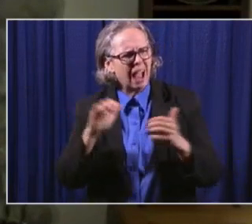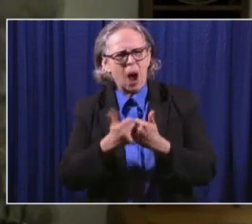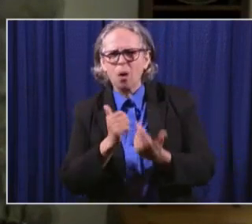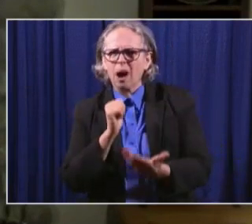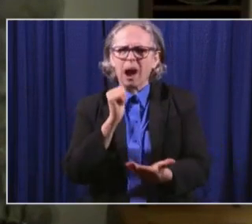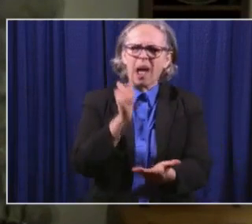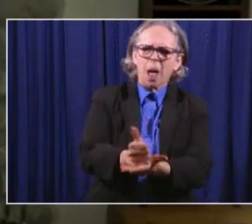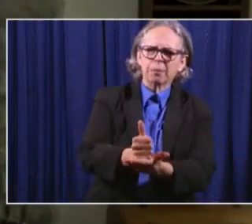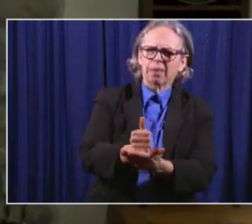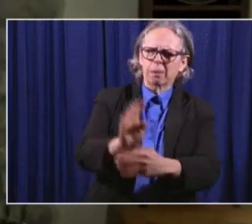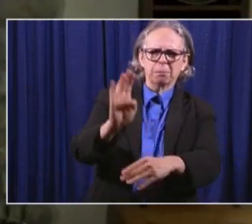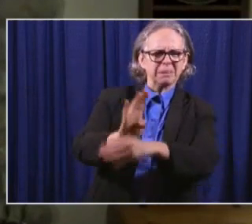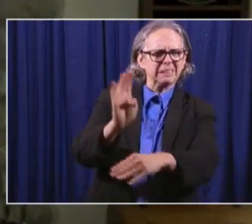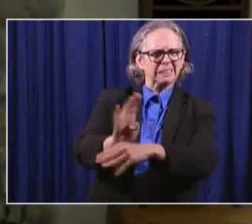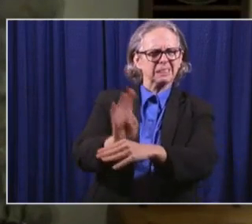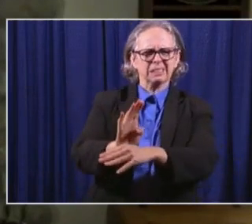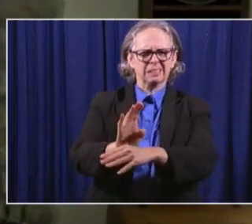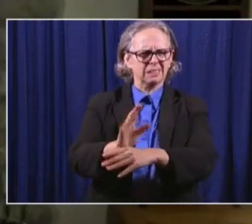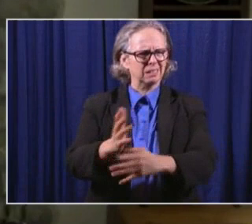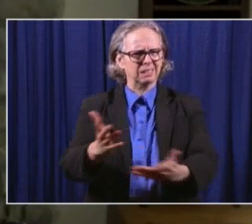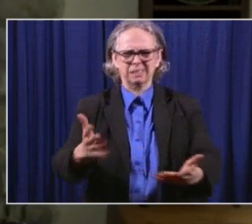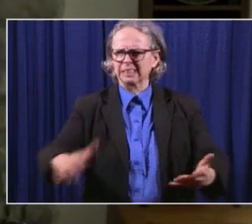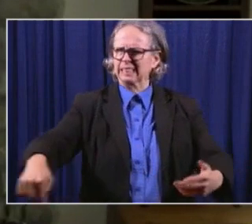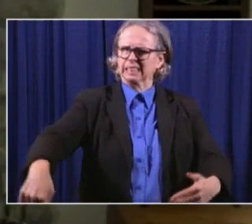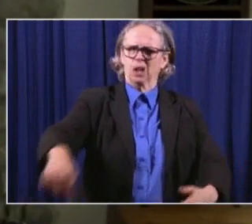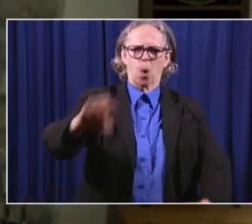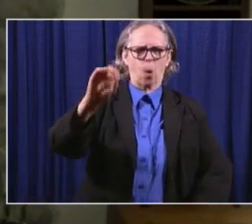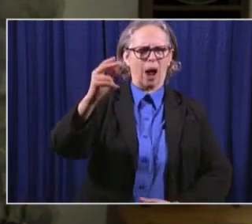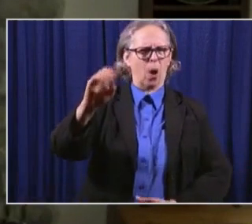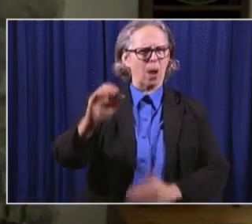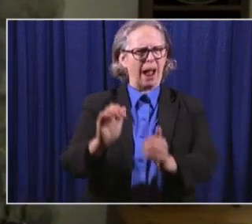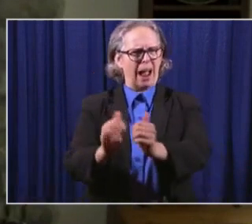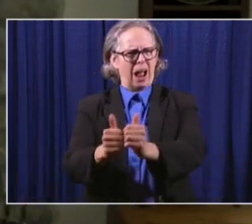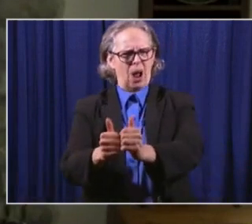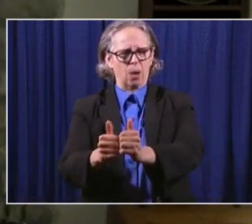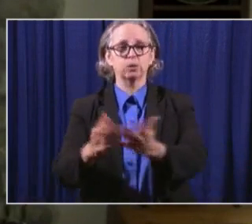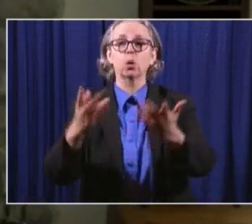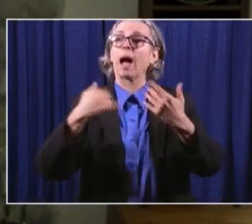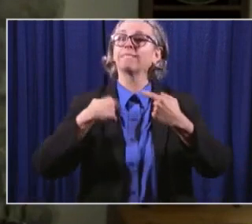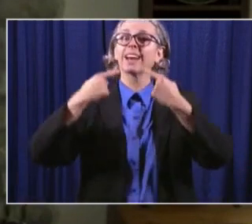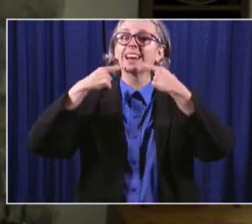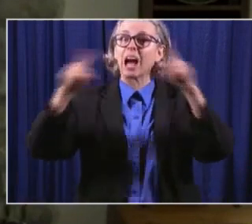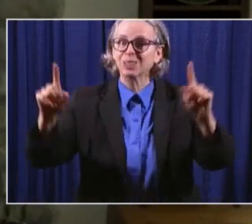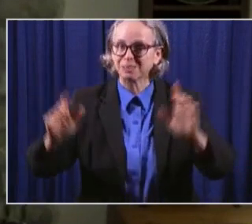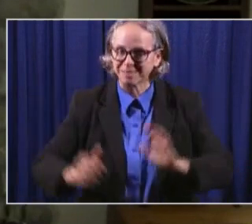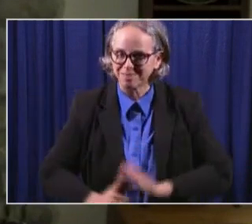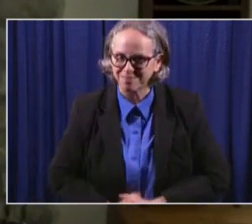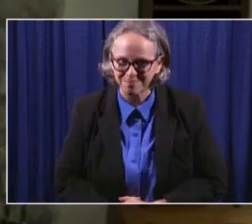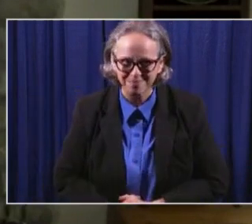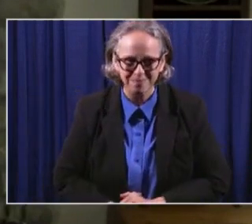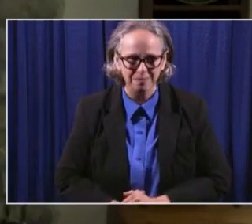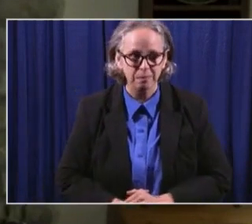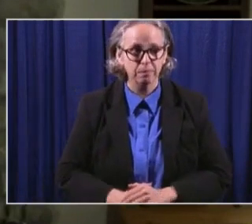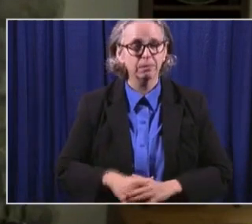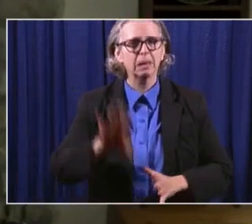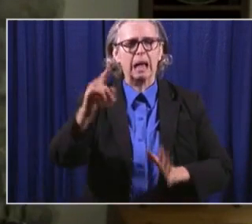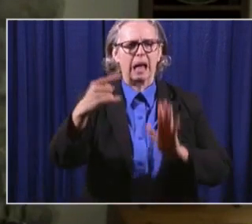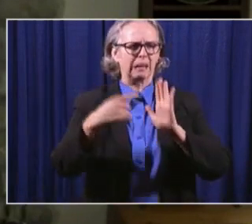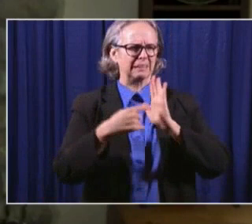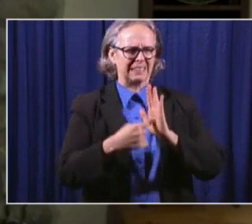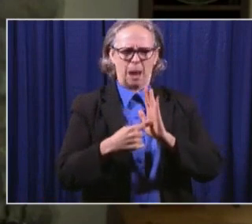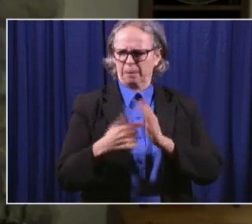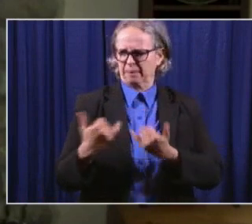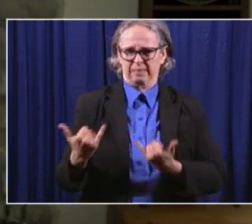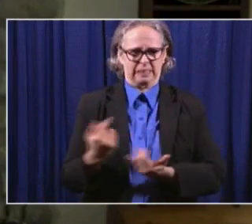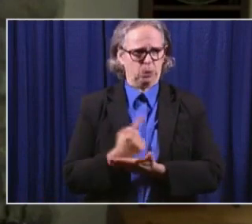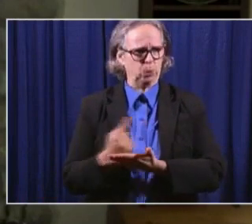we're going to announce today. For example, in the past, earlier this week, the State Controlling Board approved a new package of CARES